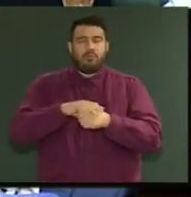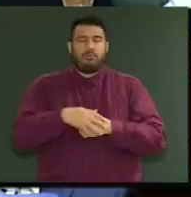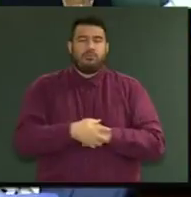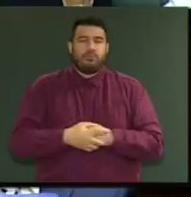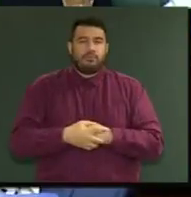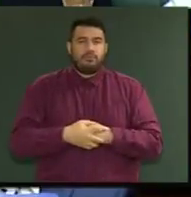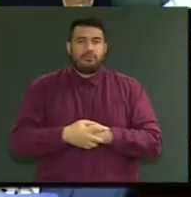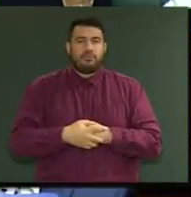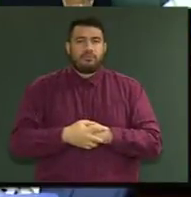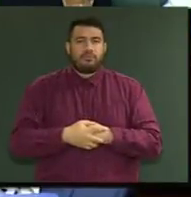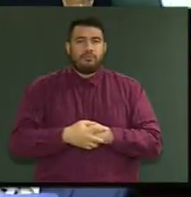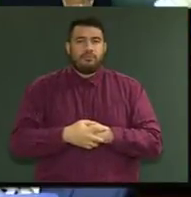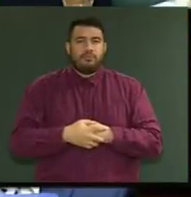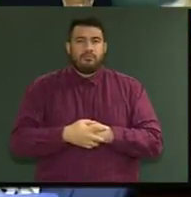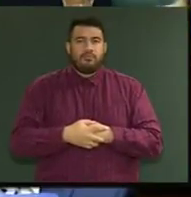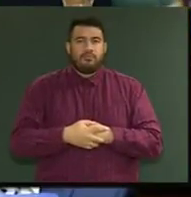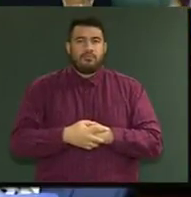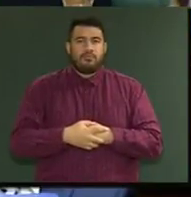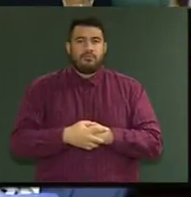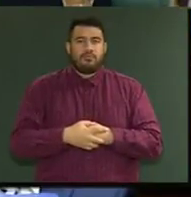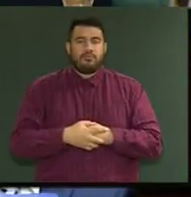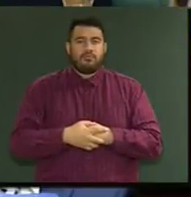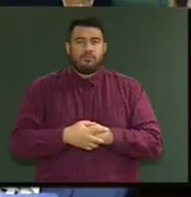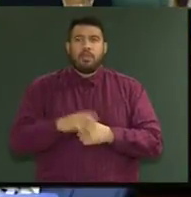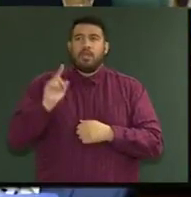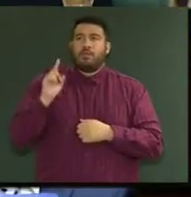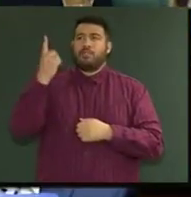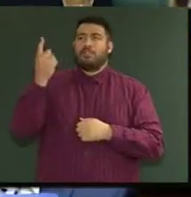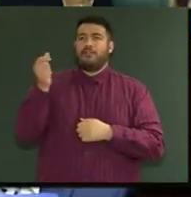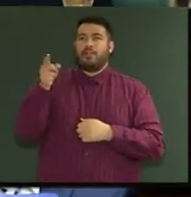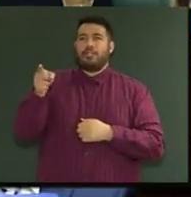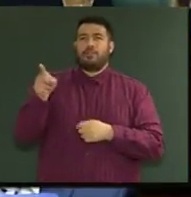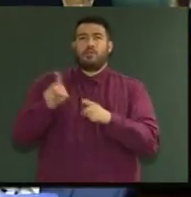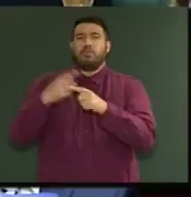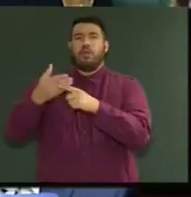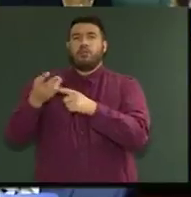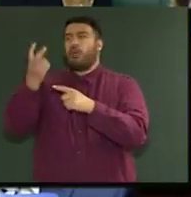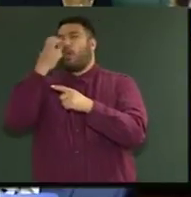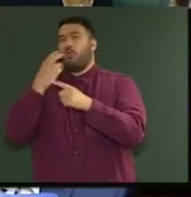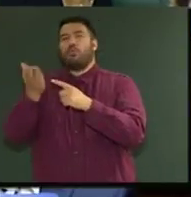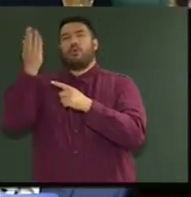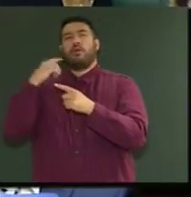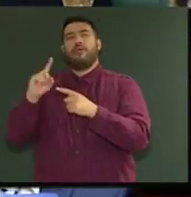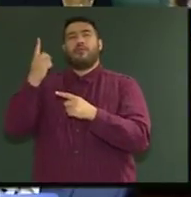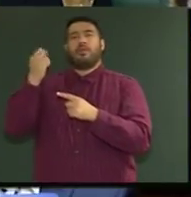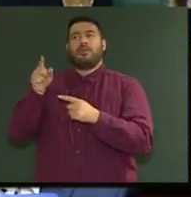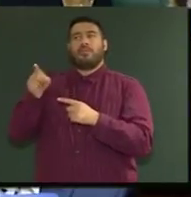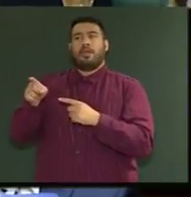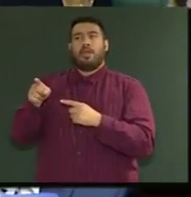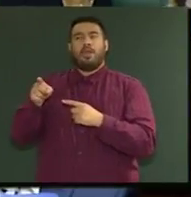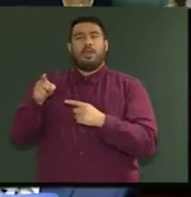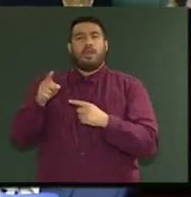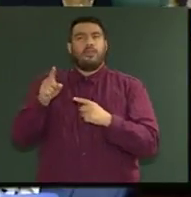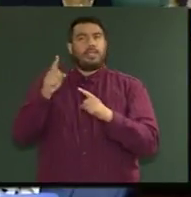Mr Speaker, like it, the predecessor, he sees the value of innovative approaches to tackling issues